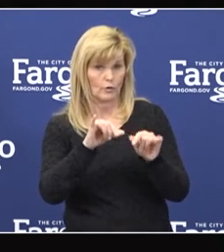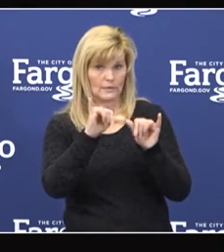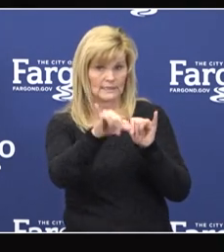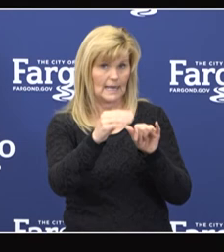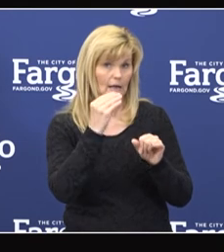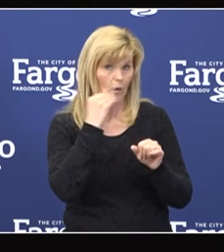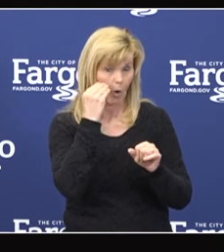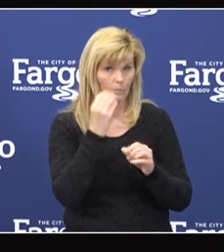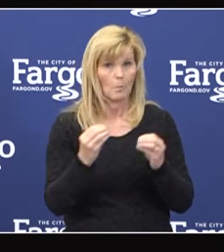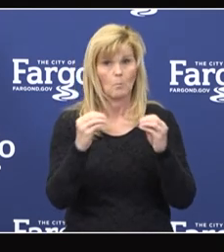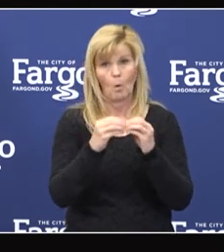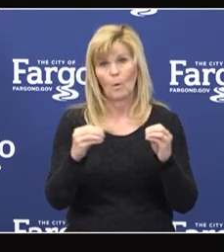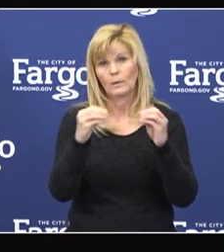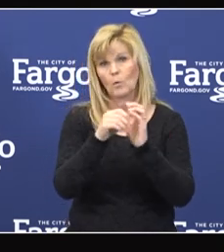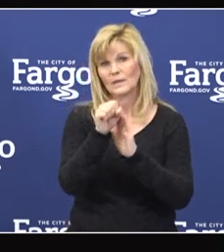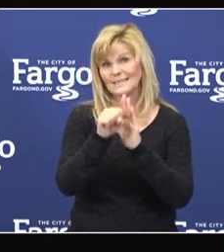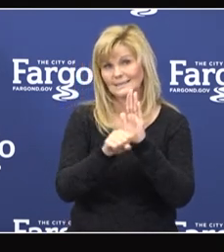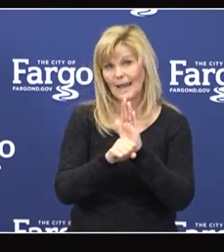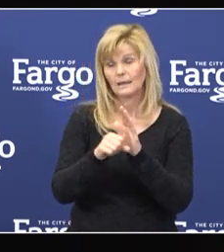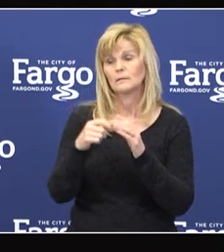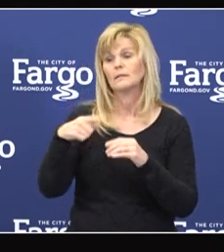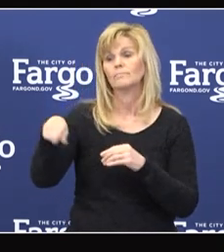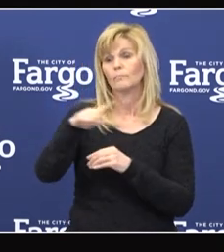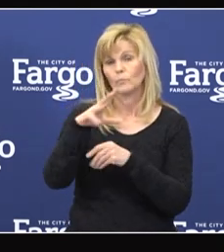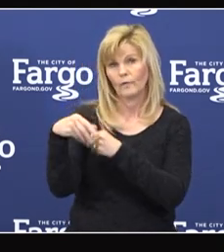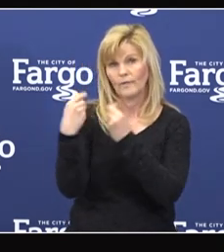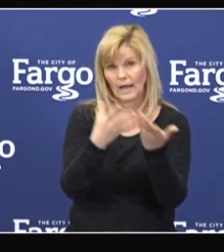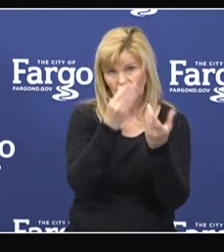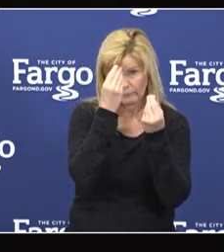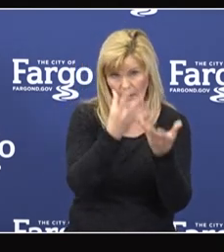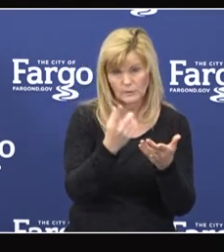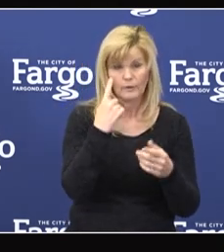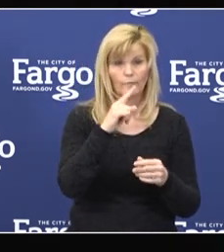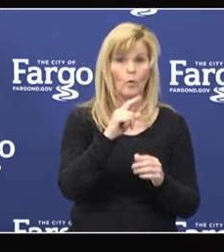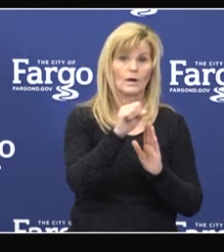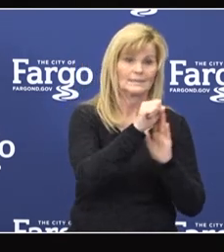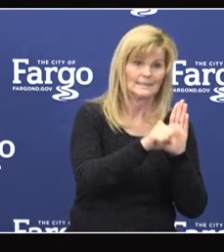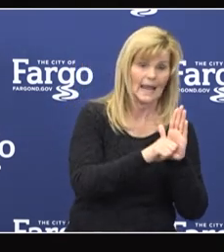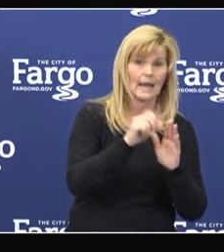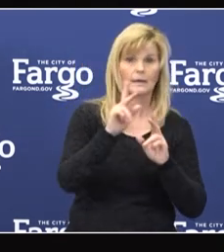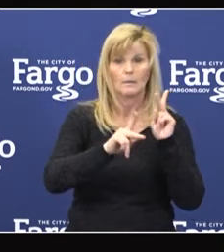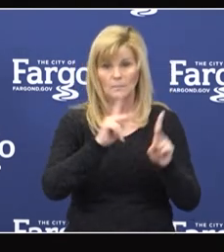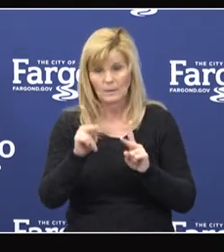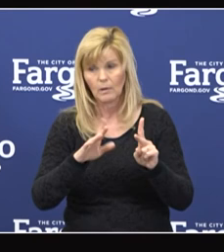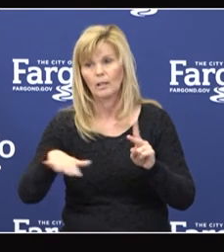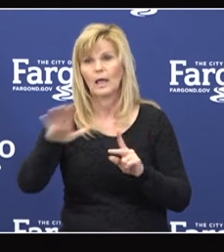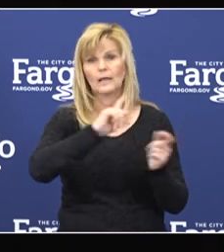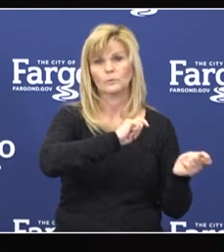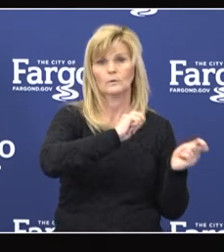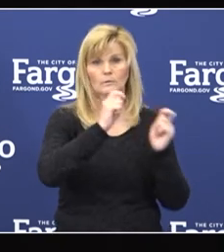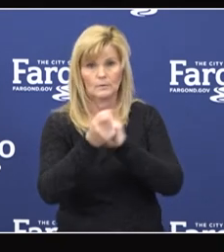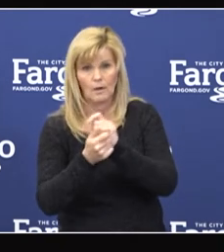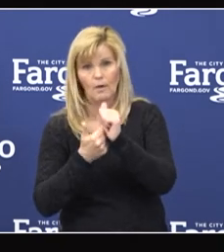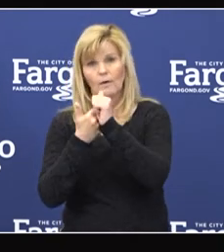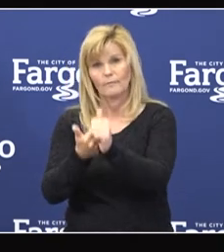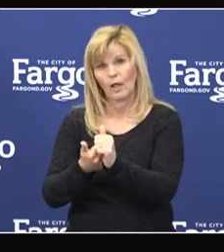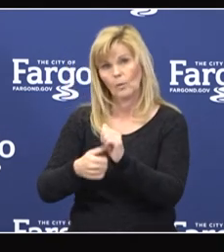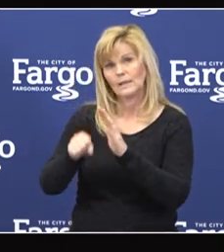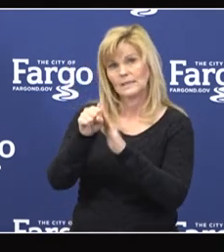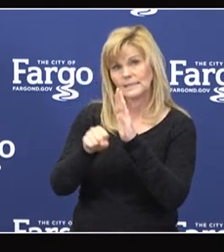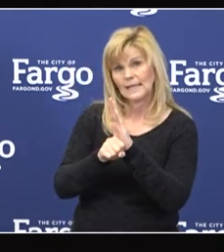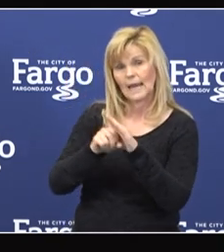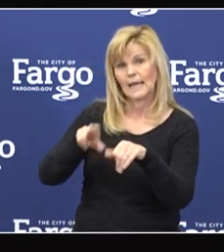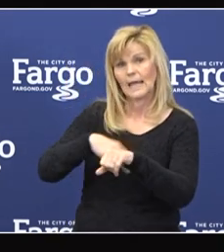departments have been producing resources for businesses and individuals regarding this transition. Following the state and national guidance,